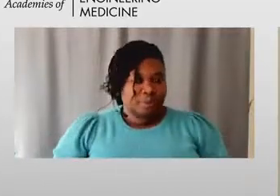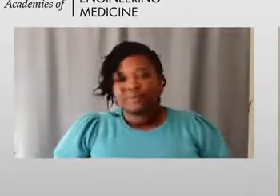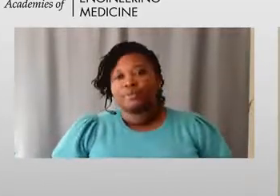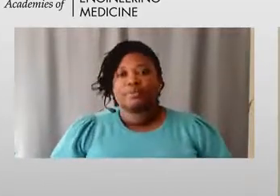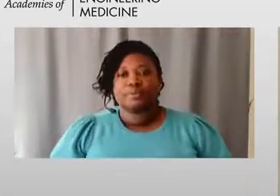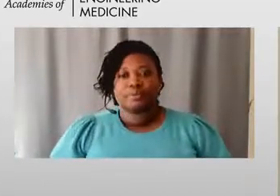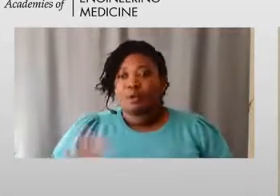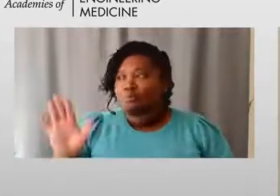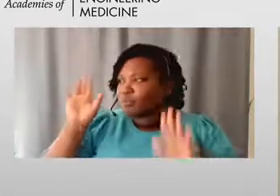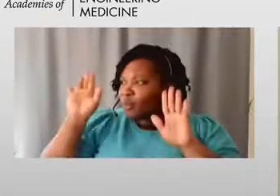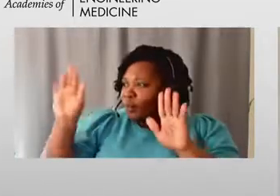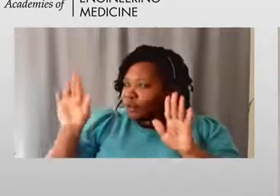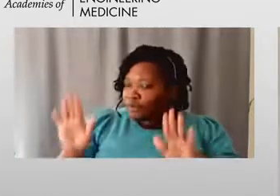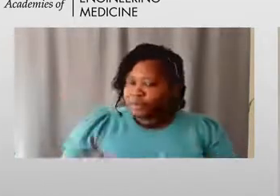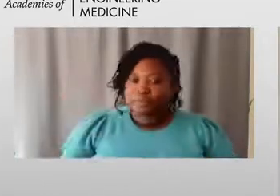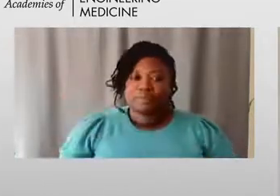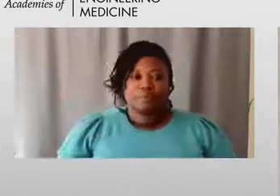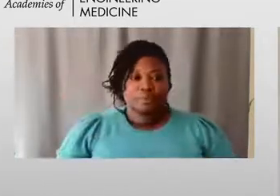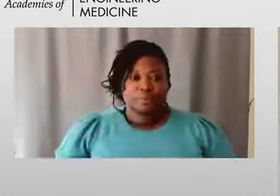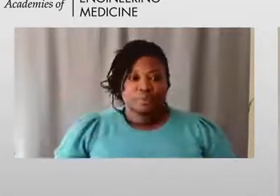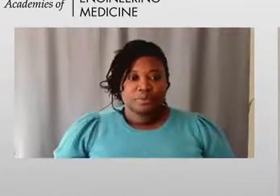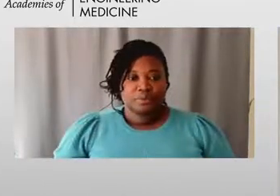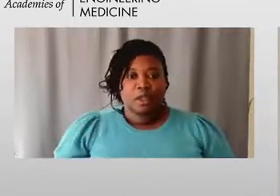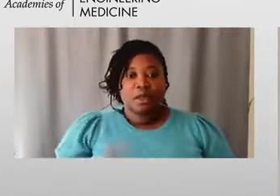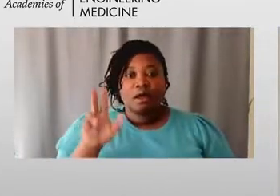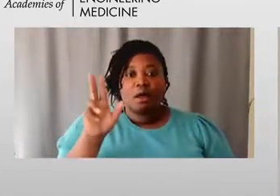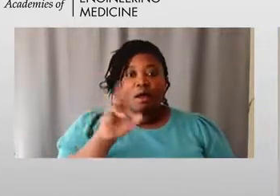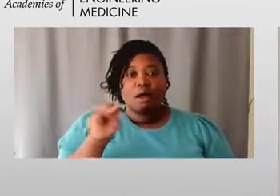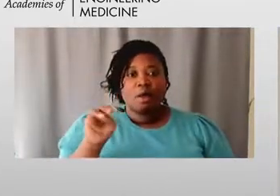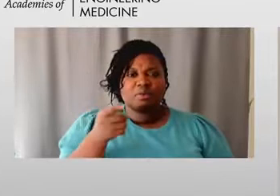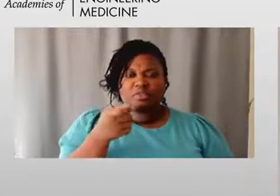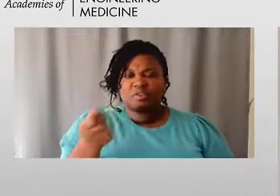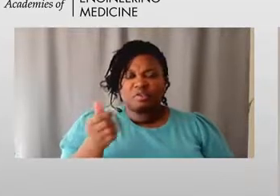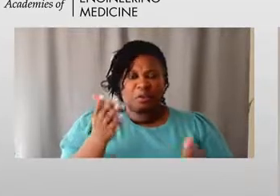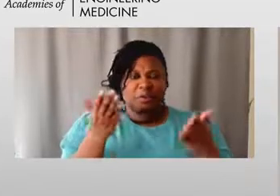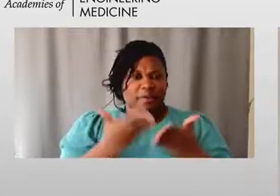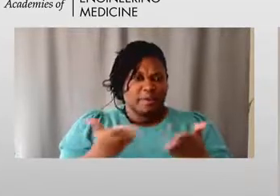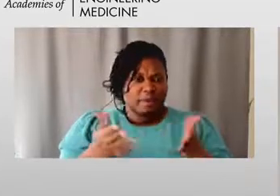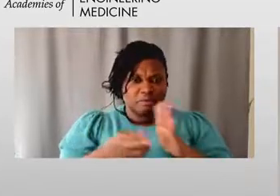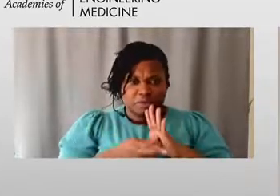Wonderful. Just a few logistics items.